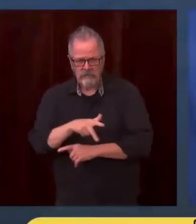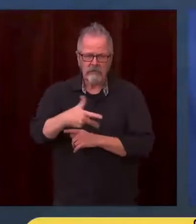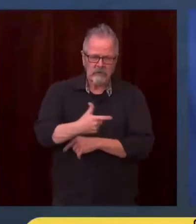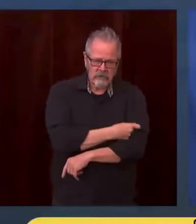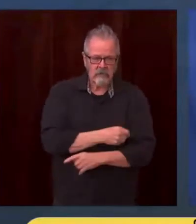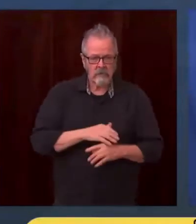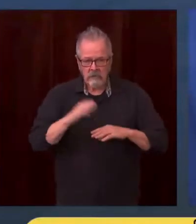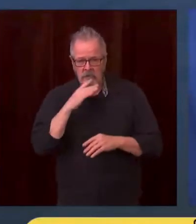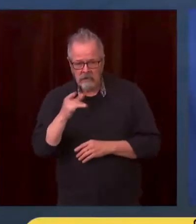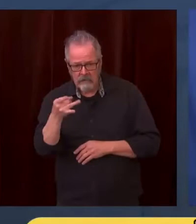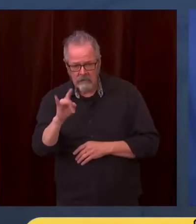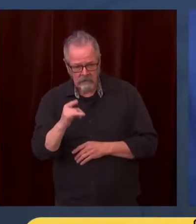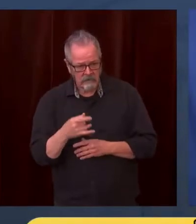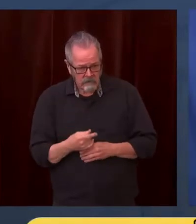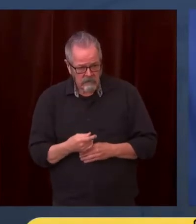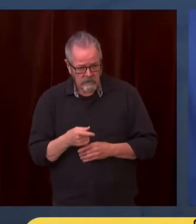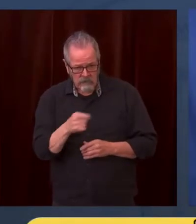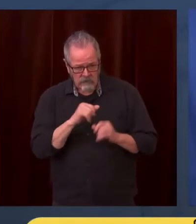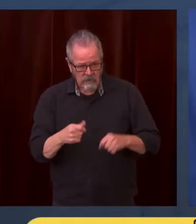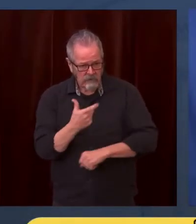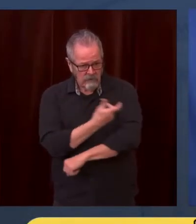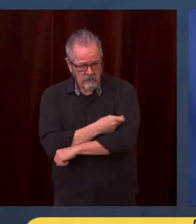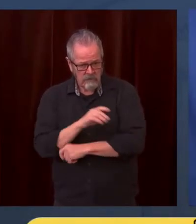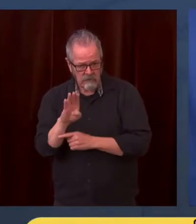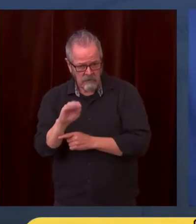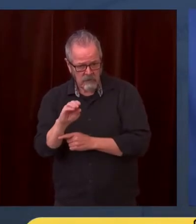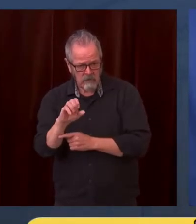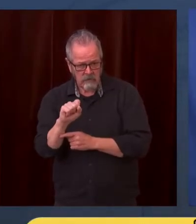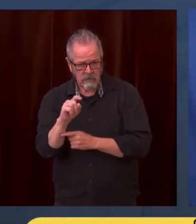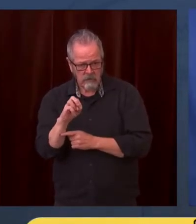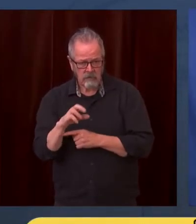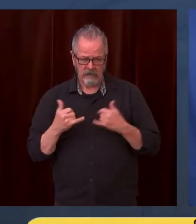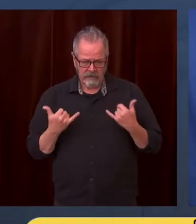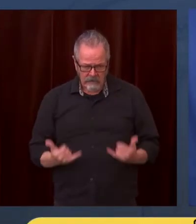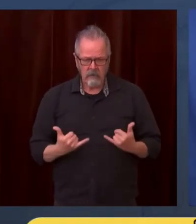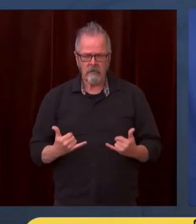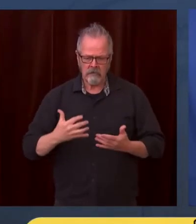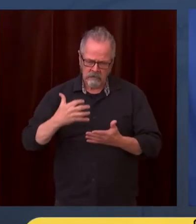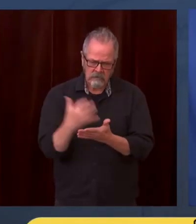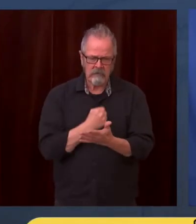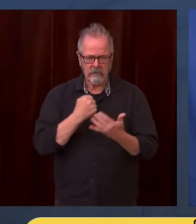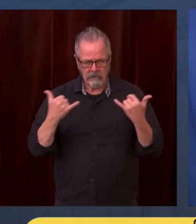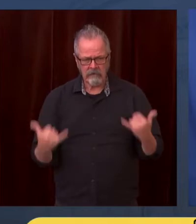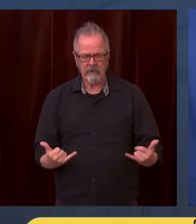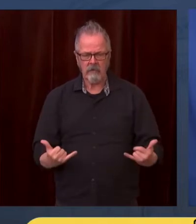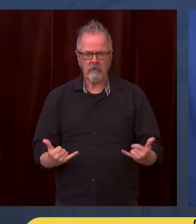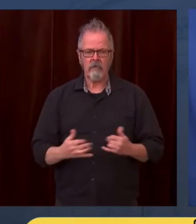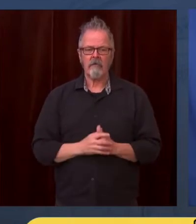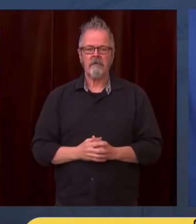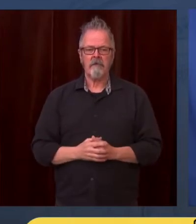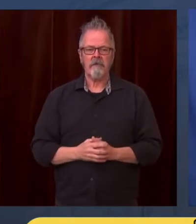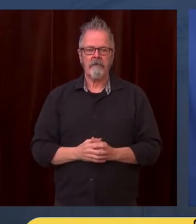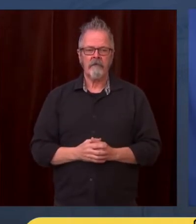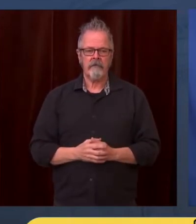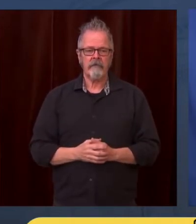a booster at the appropriate time. That's the take-home message about Omicron or Omicron. We do believe